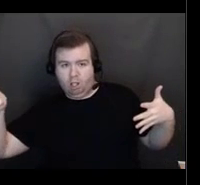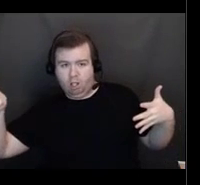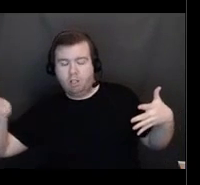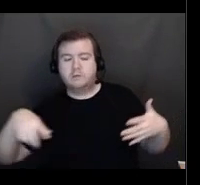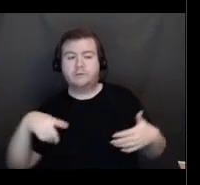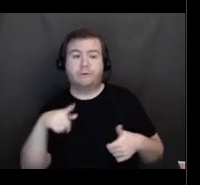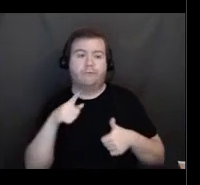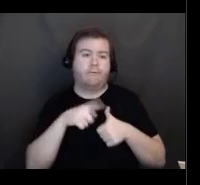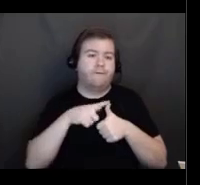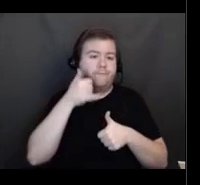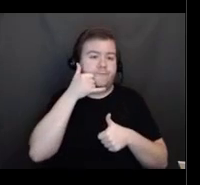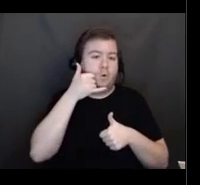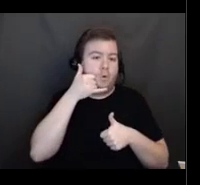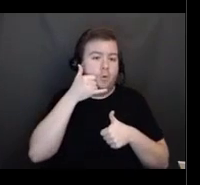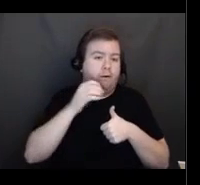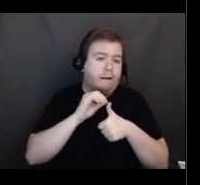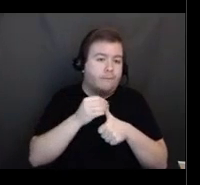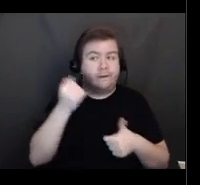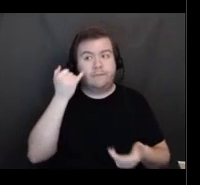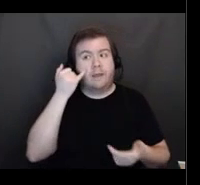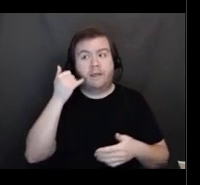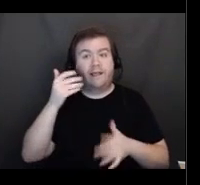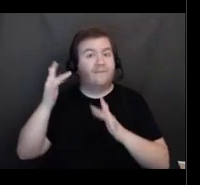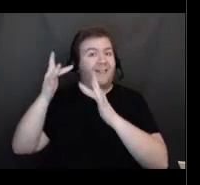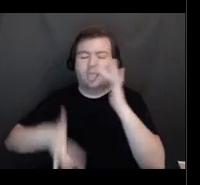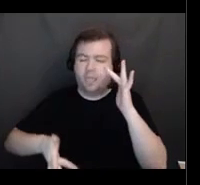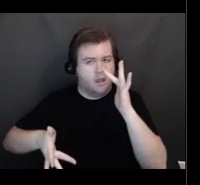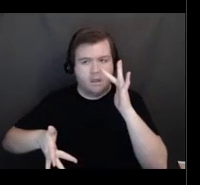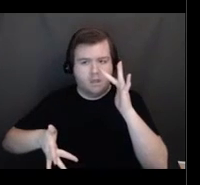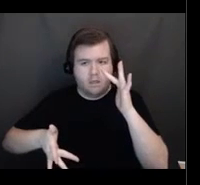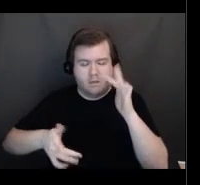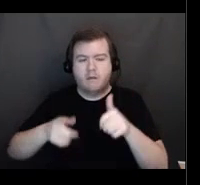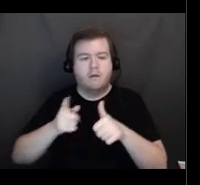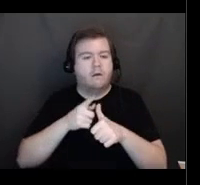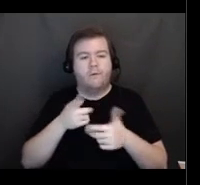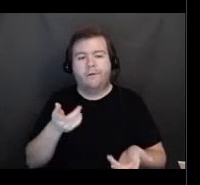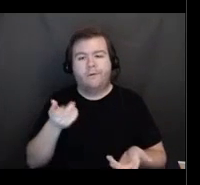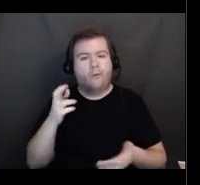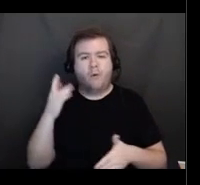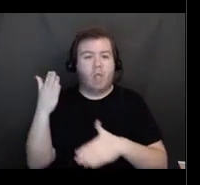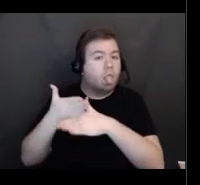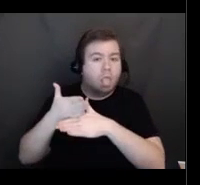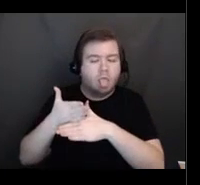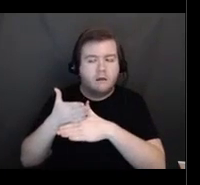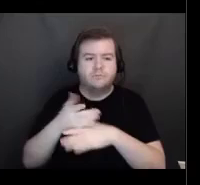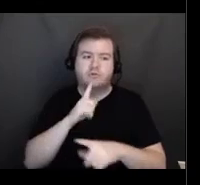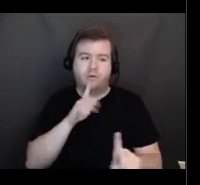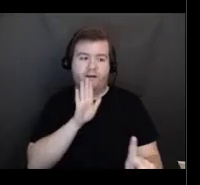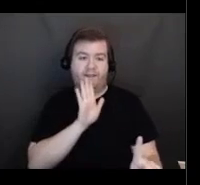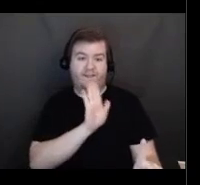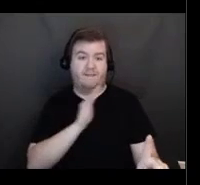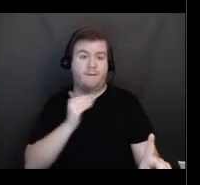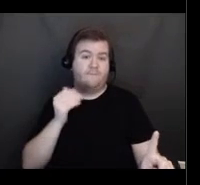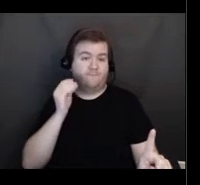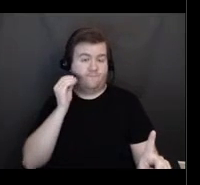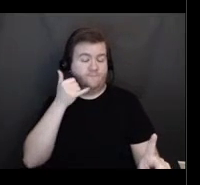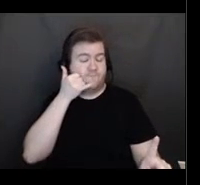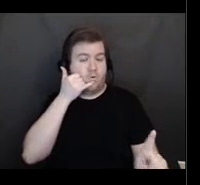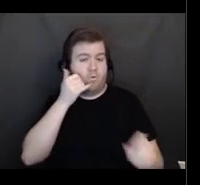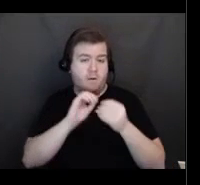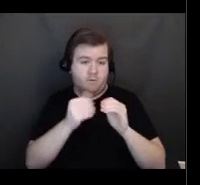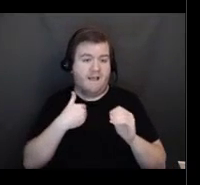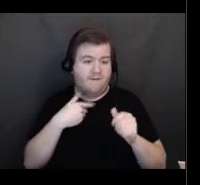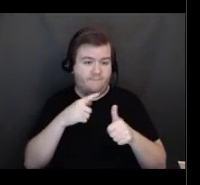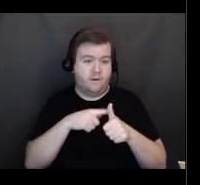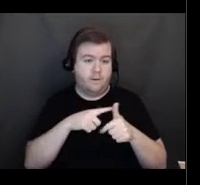in case there's interruptions or if you got disconnected. You want to make sure that you have their phone number. Then you will need date of